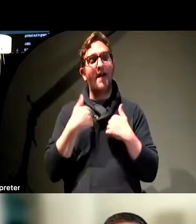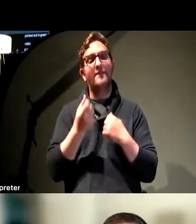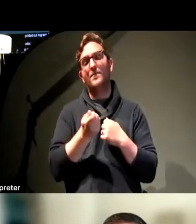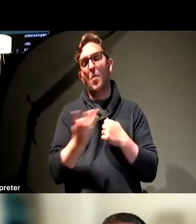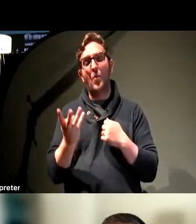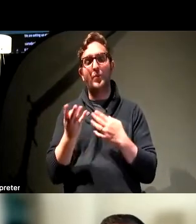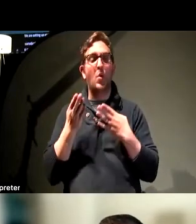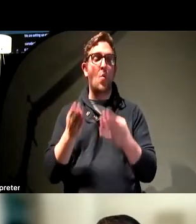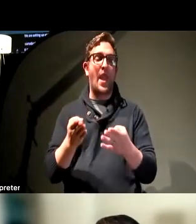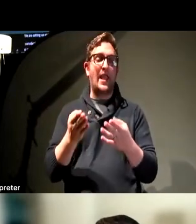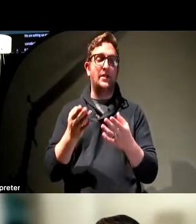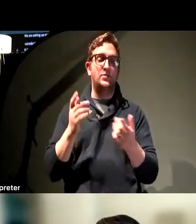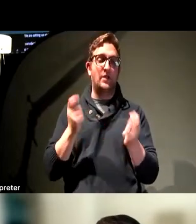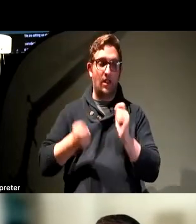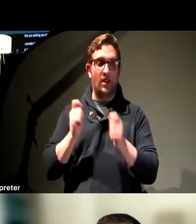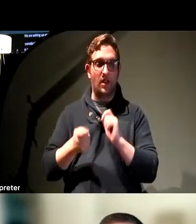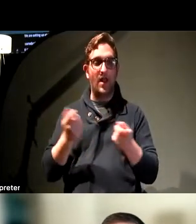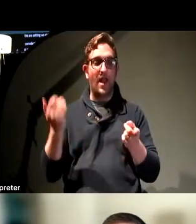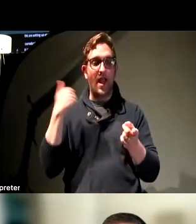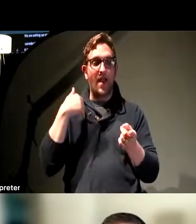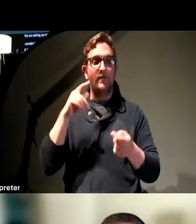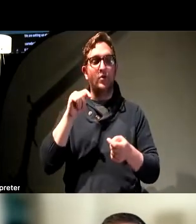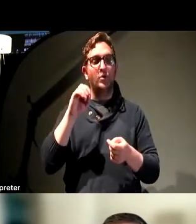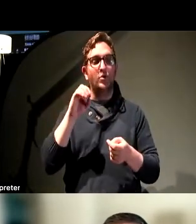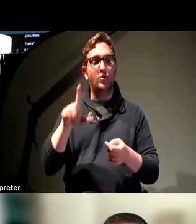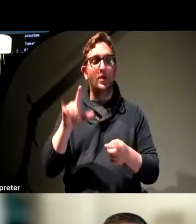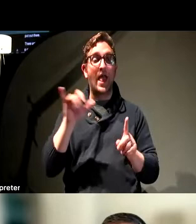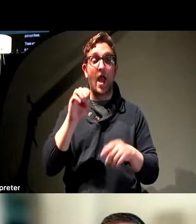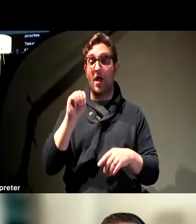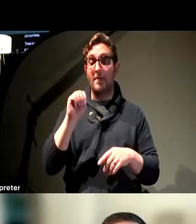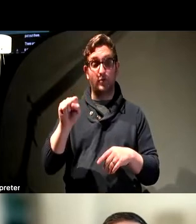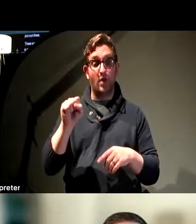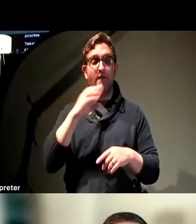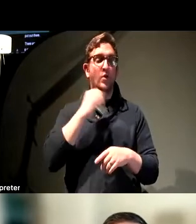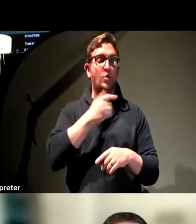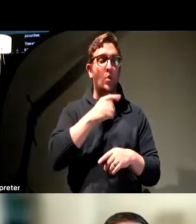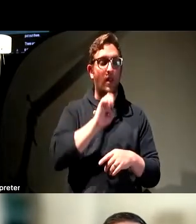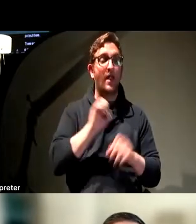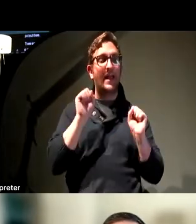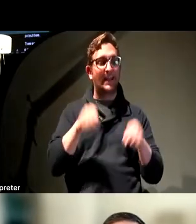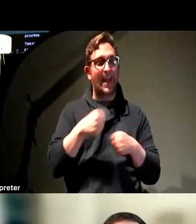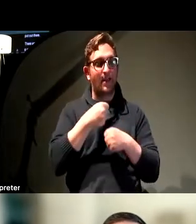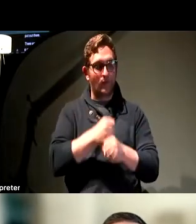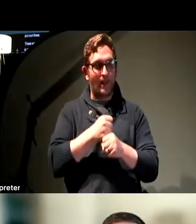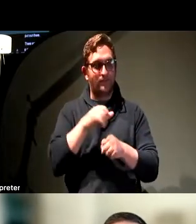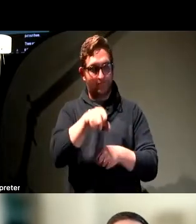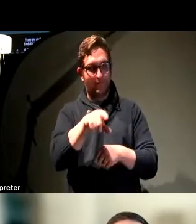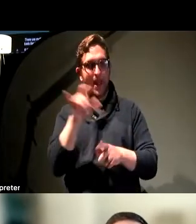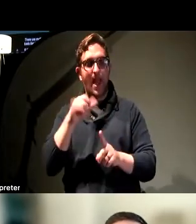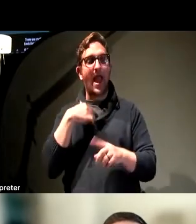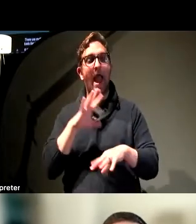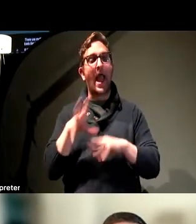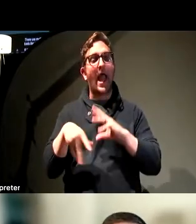this. And tools like those at Microsoft and Google will let you do things like I've done here on this third one where I've just added a